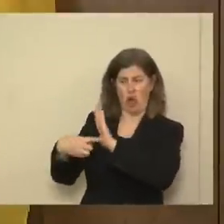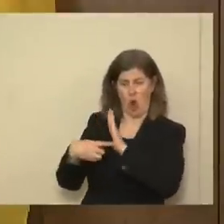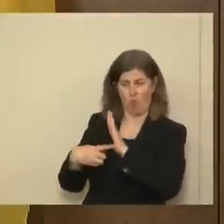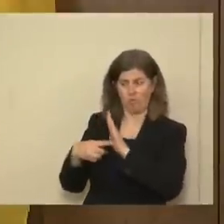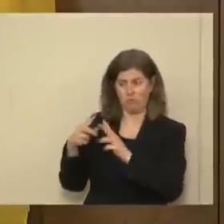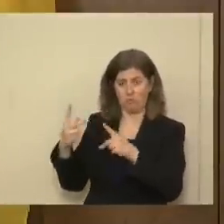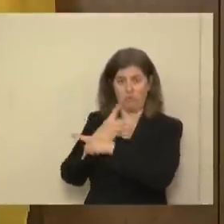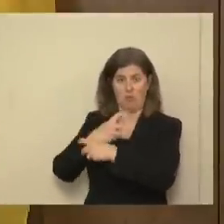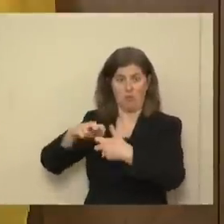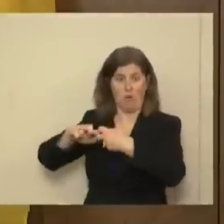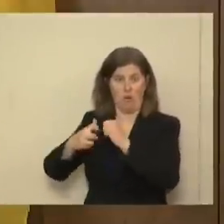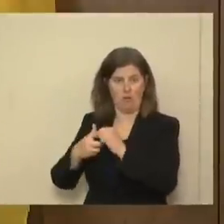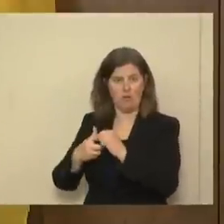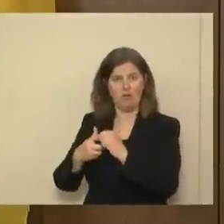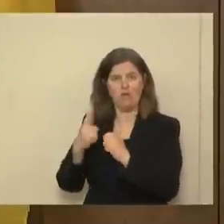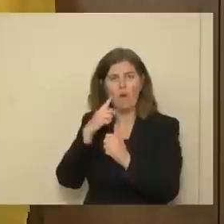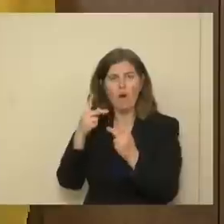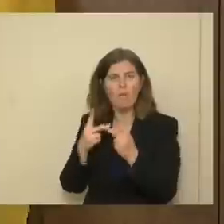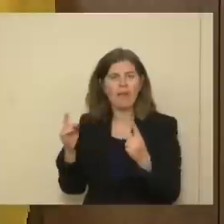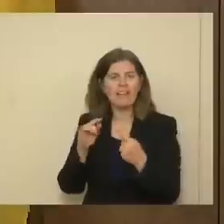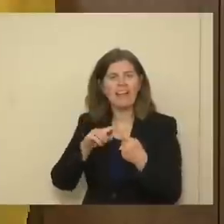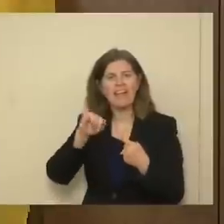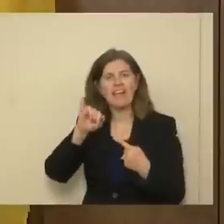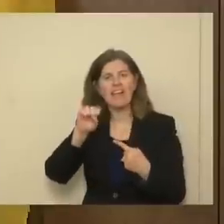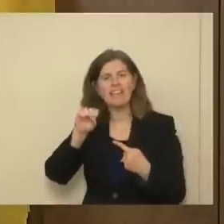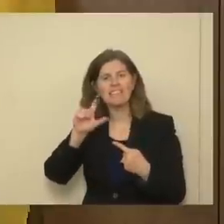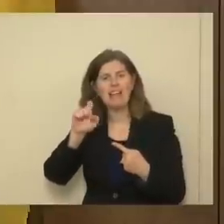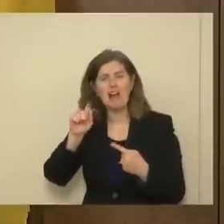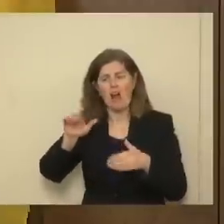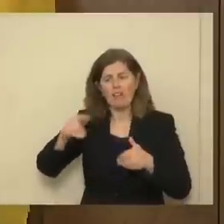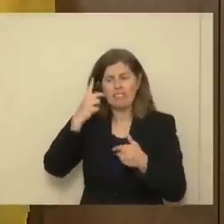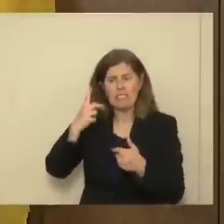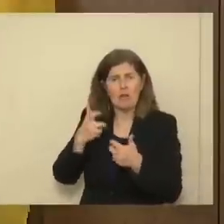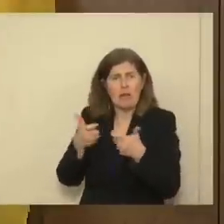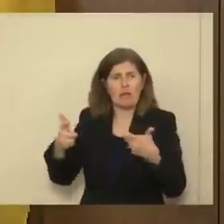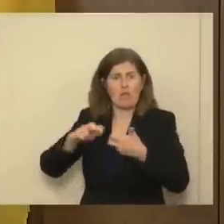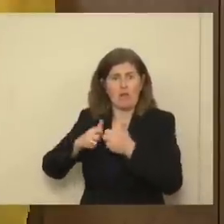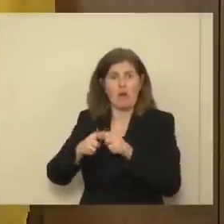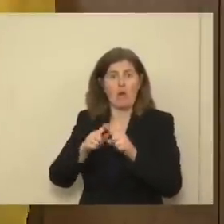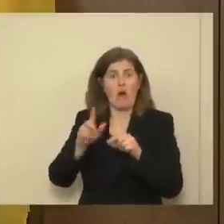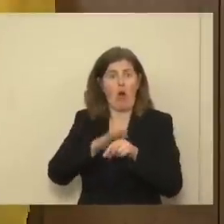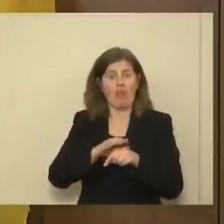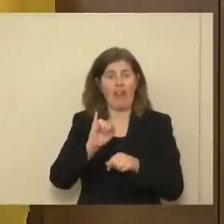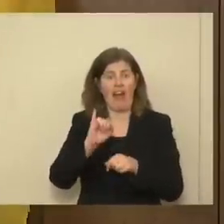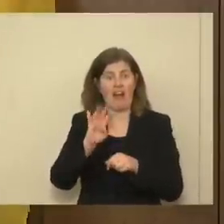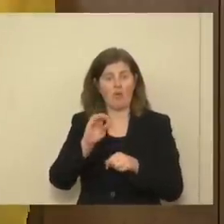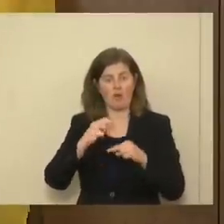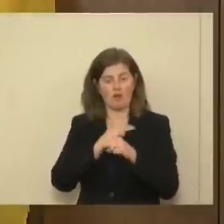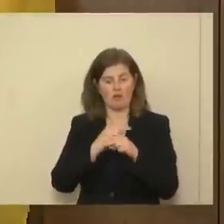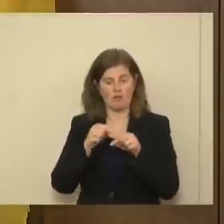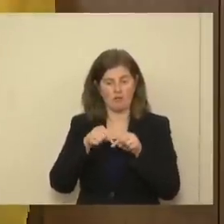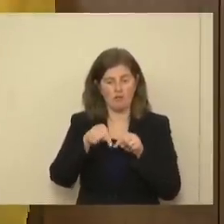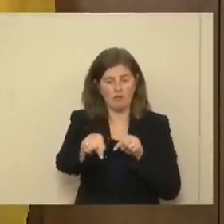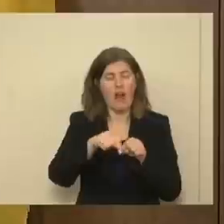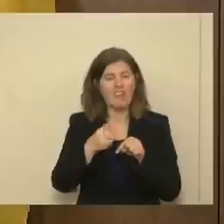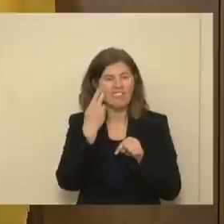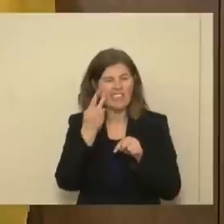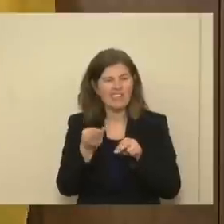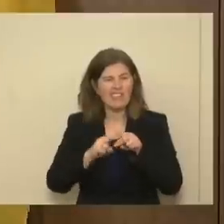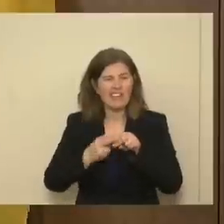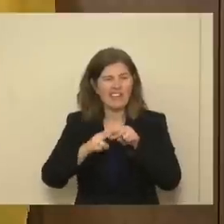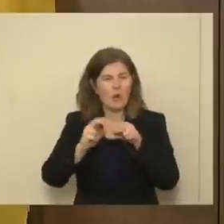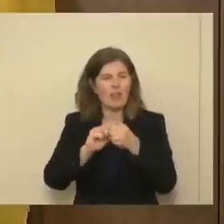problem at, places like Isleta, but along the I-40 corridor. I've seen an increase in cases